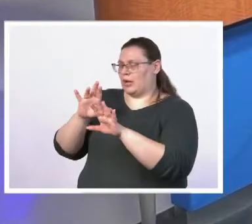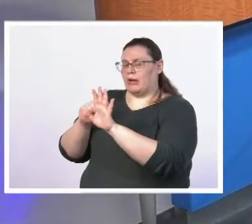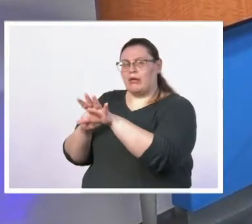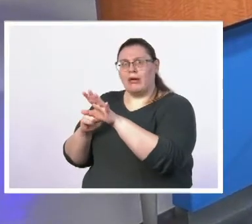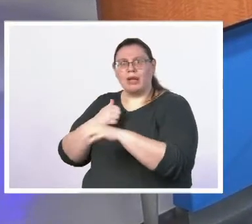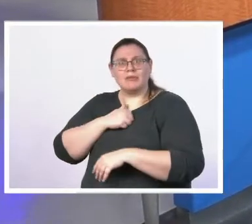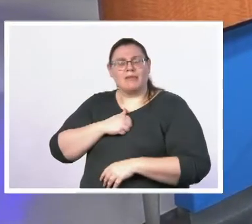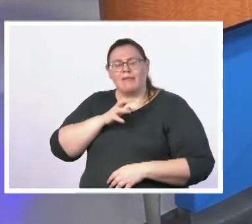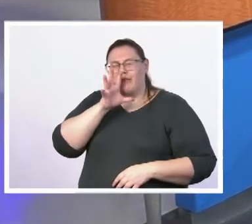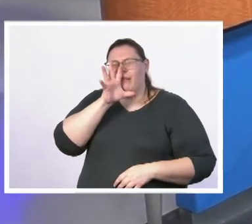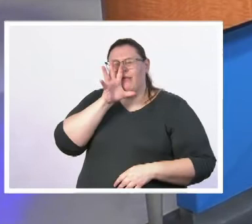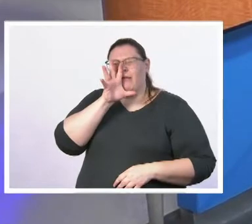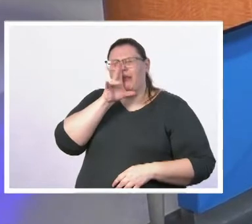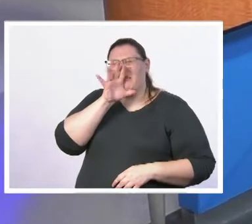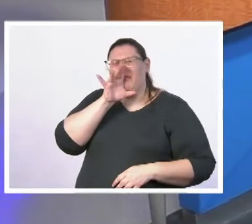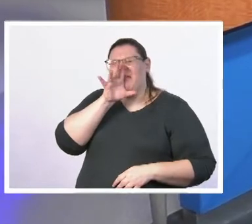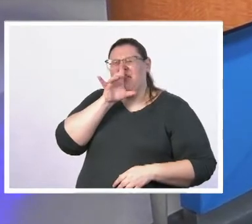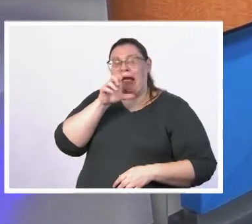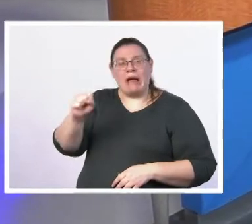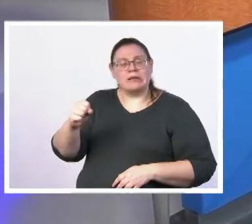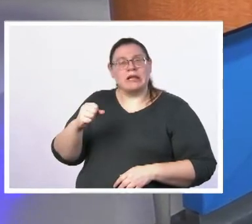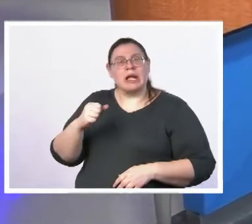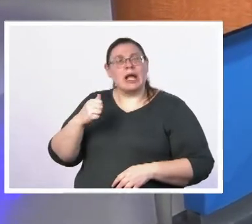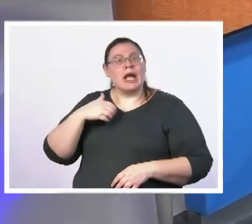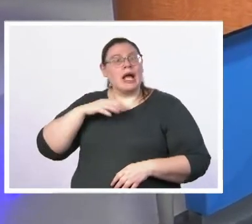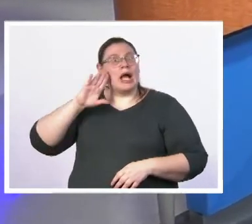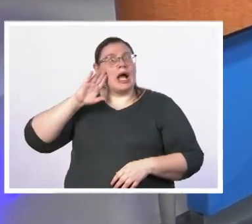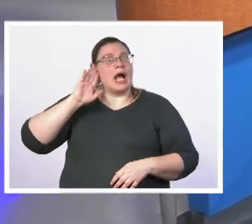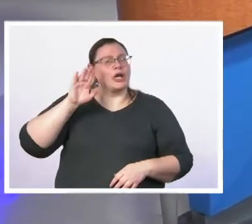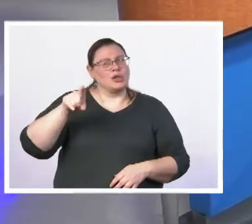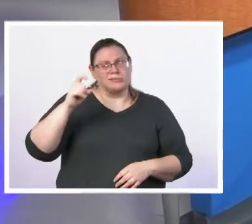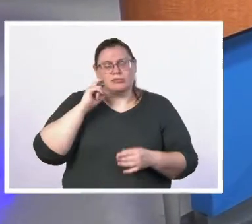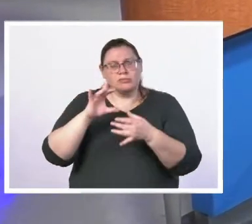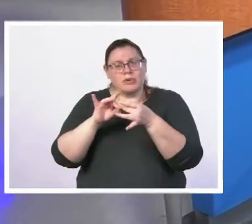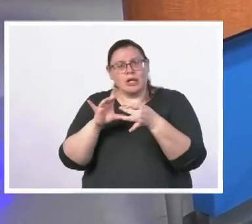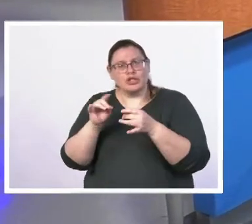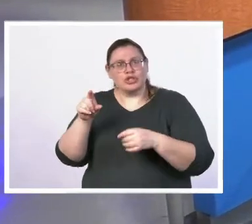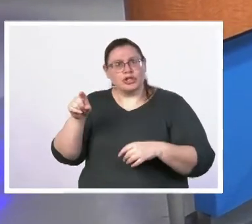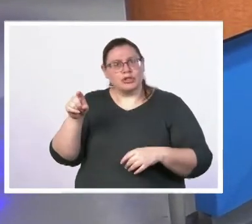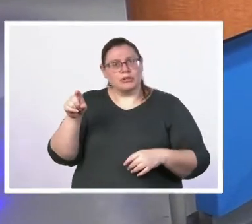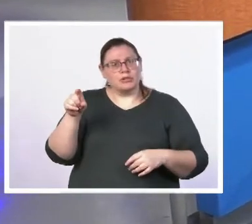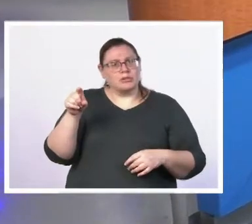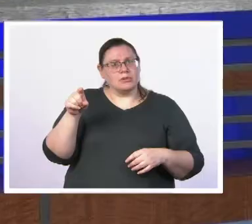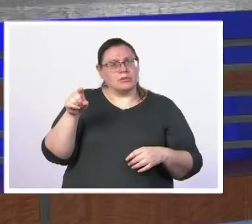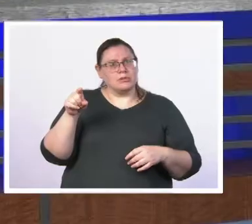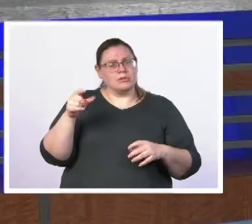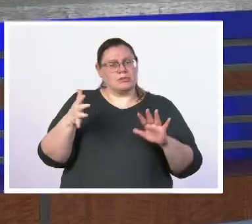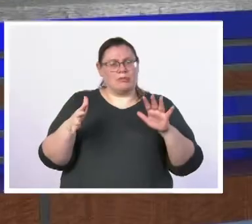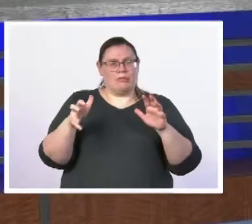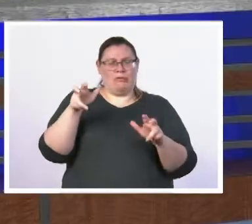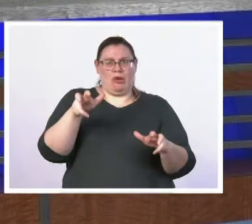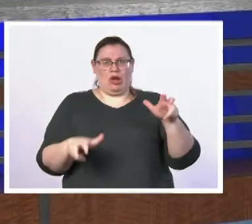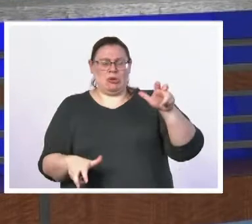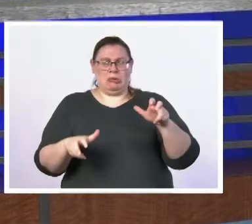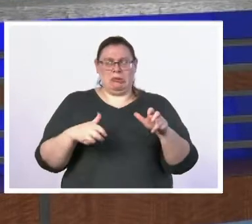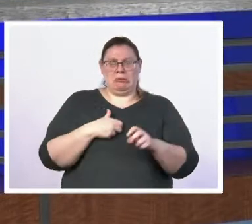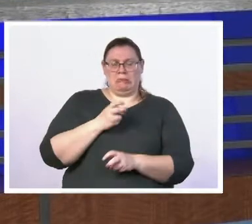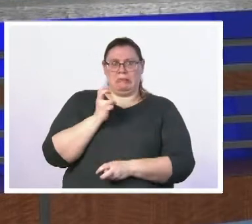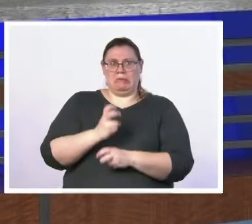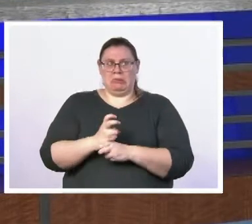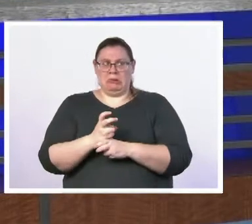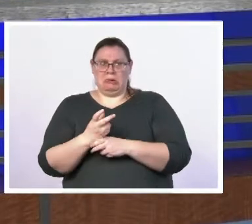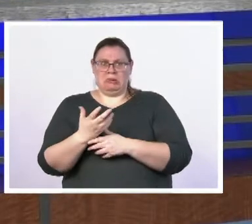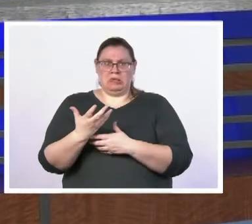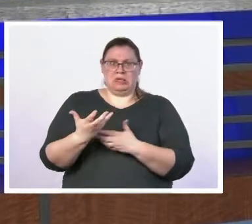fascinating and as much as i know that this you said that it's it's kind of an awkward scenario or difficult or not the